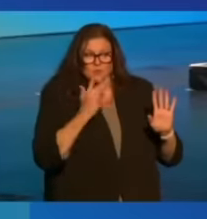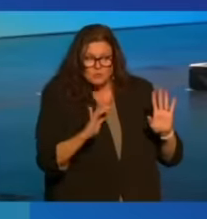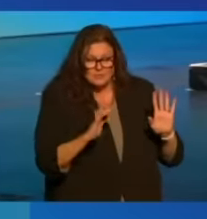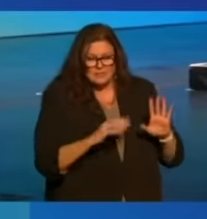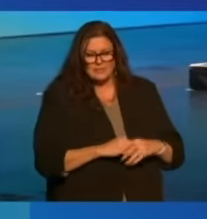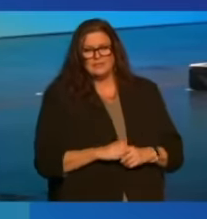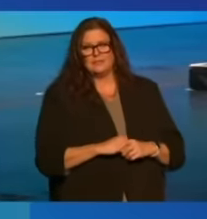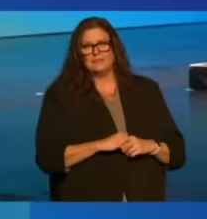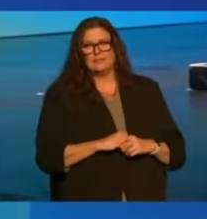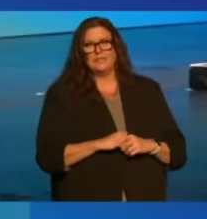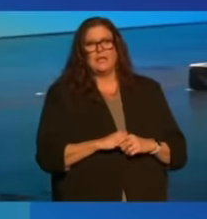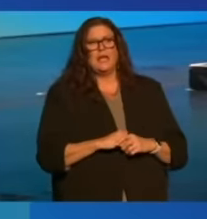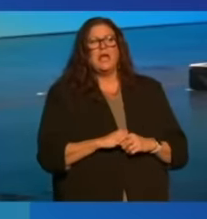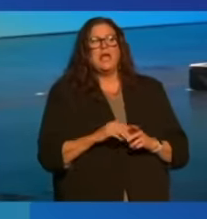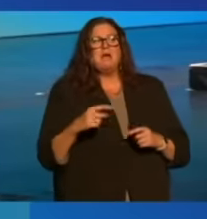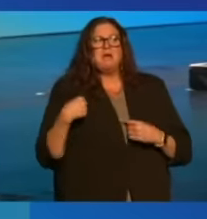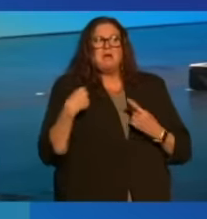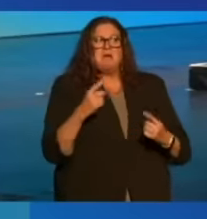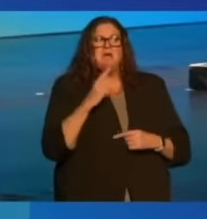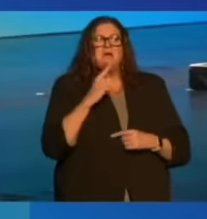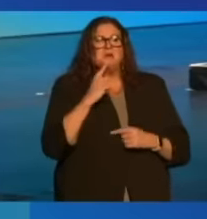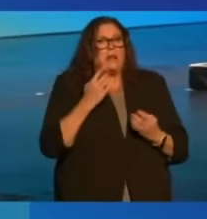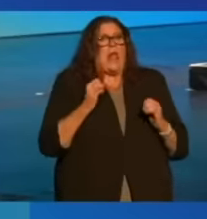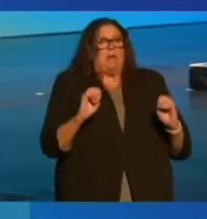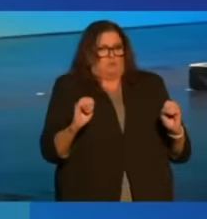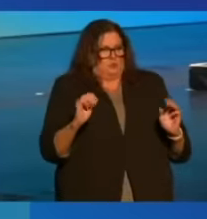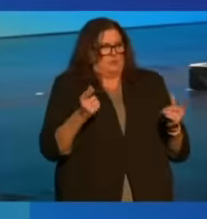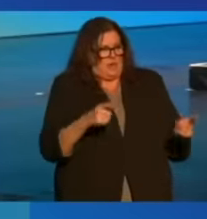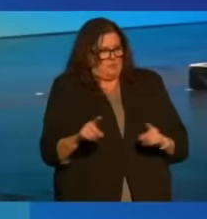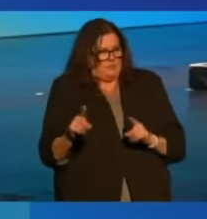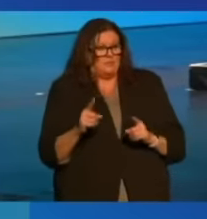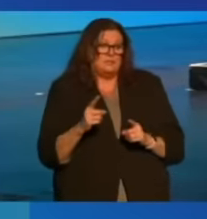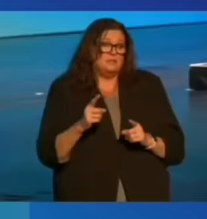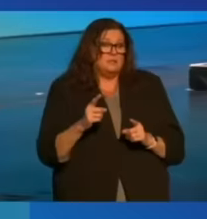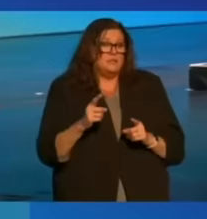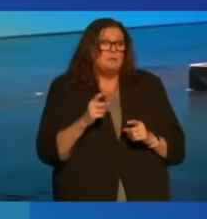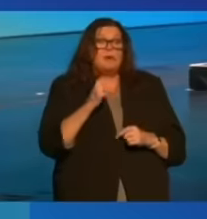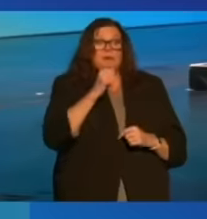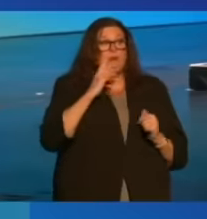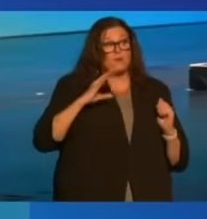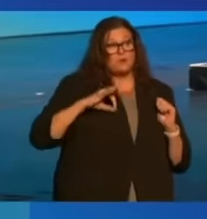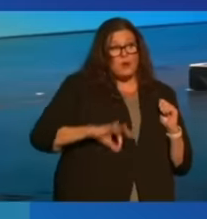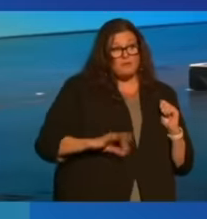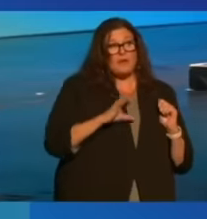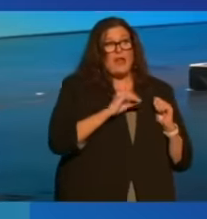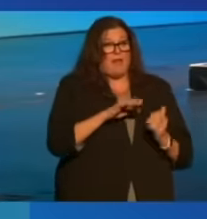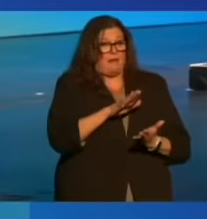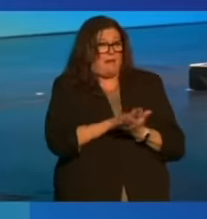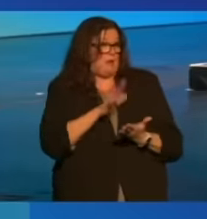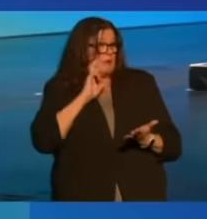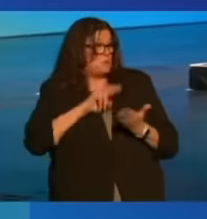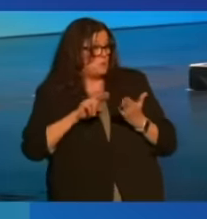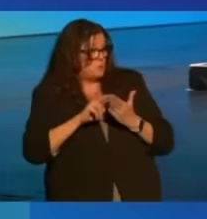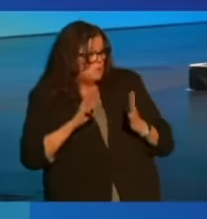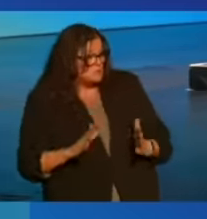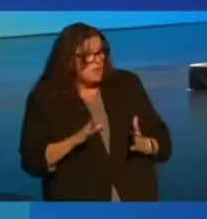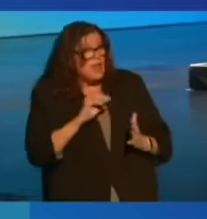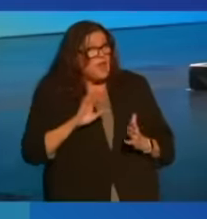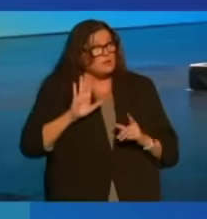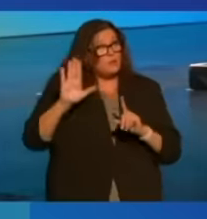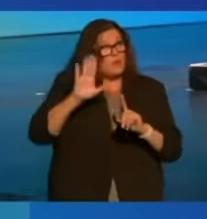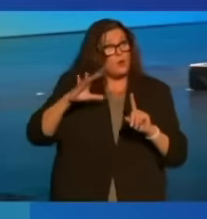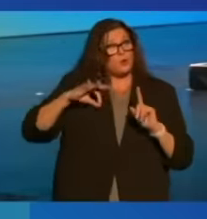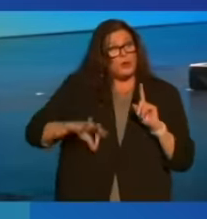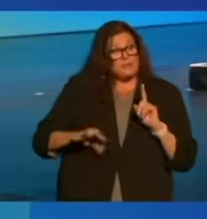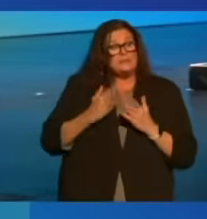Fortunately, there have been serious efforts underway, both by nonprofits and academic researchers, and to their credit,